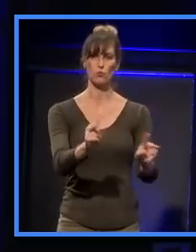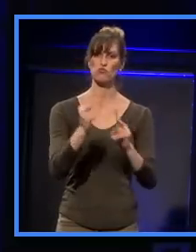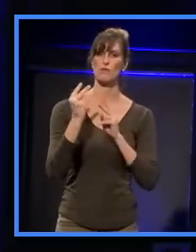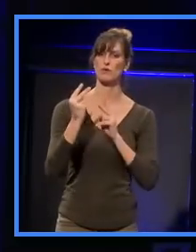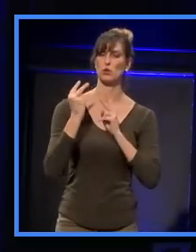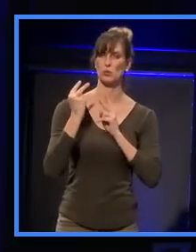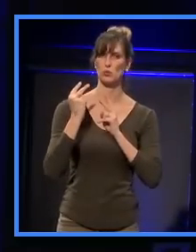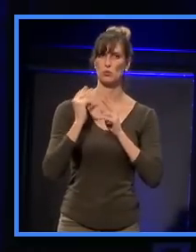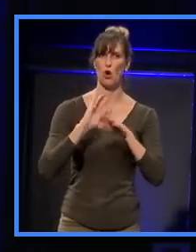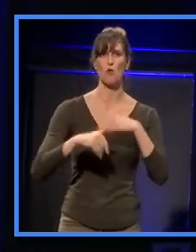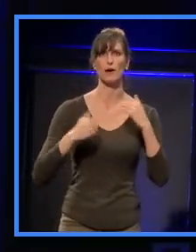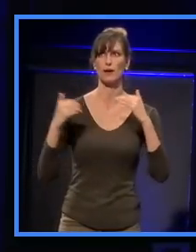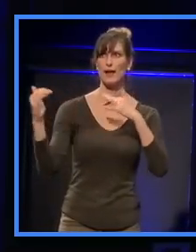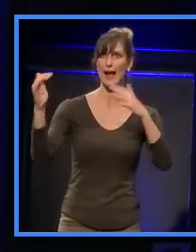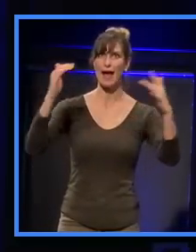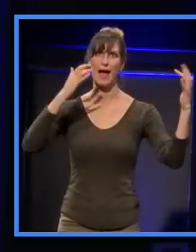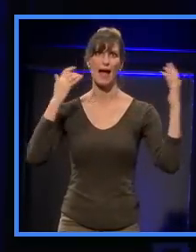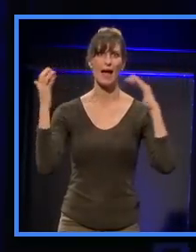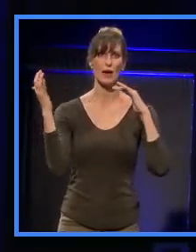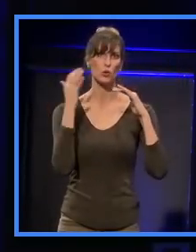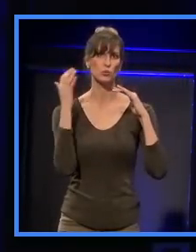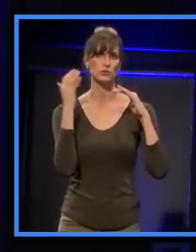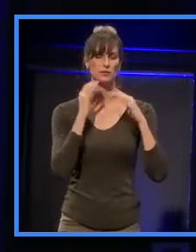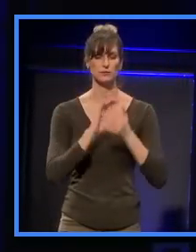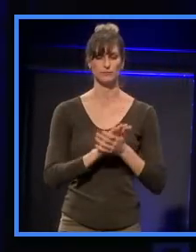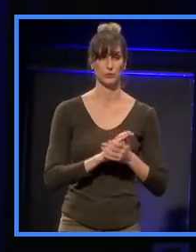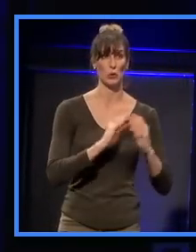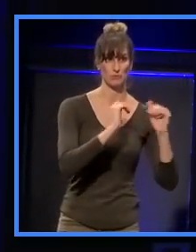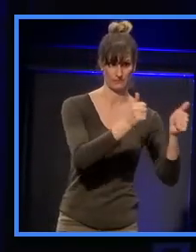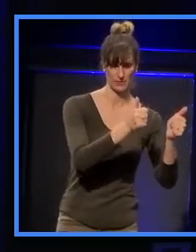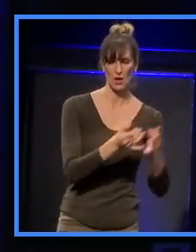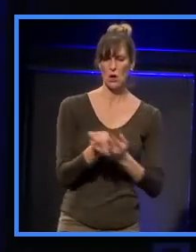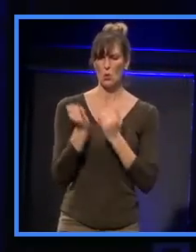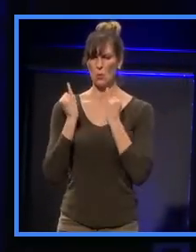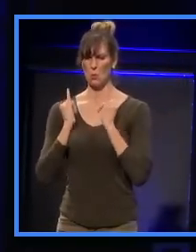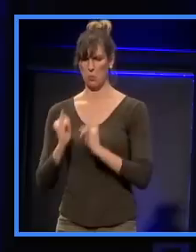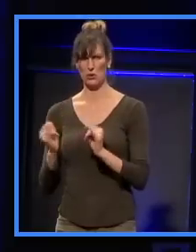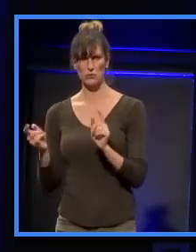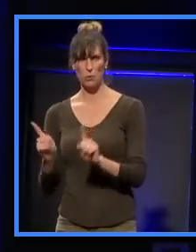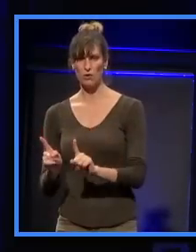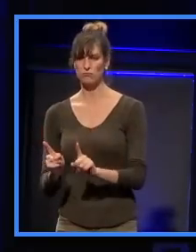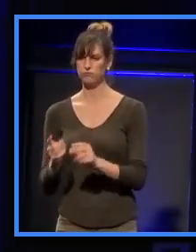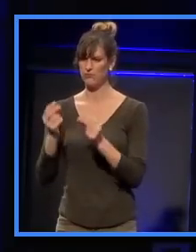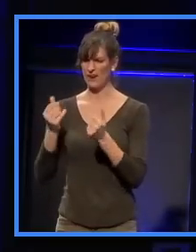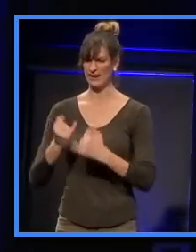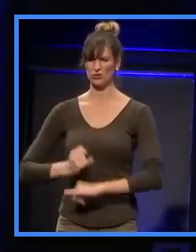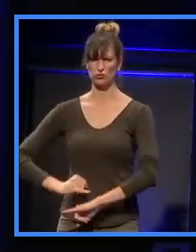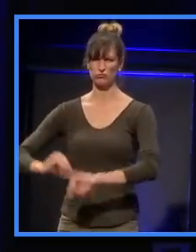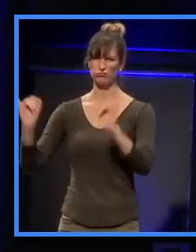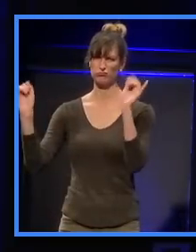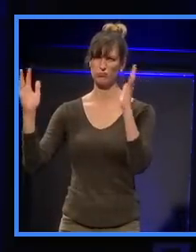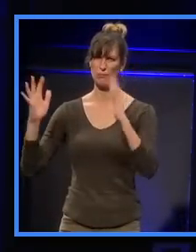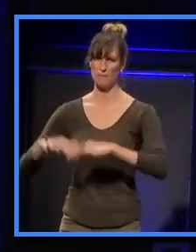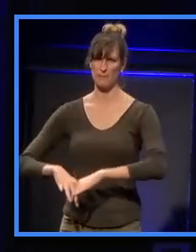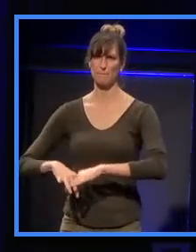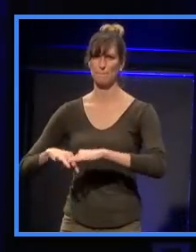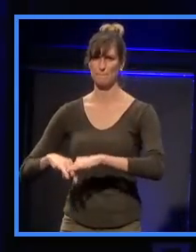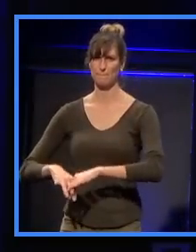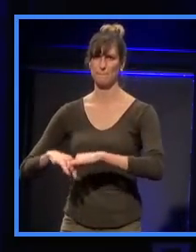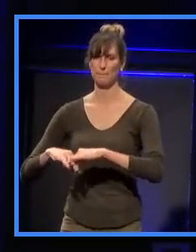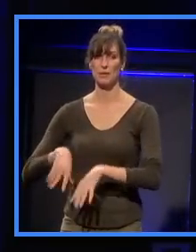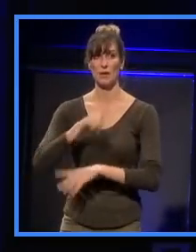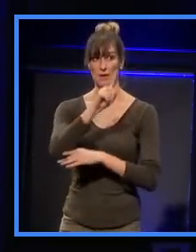acoustics. The worst because it's been a financial disaster, both for the French government,